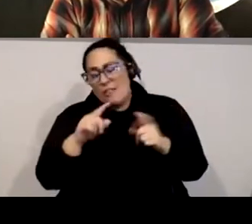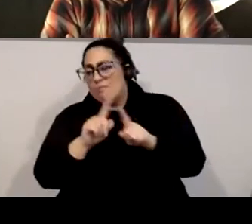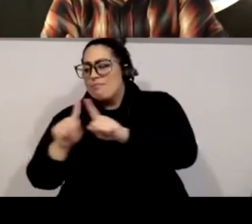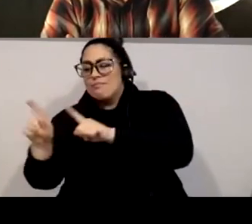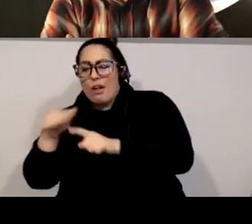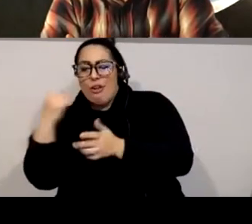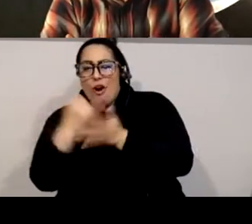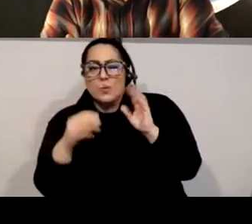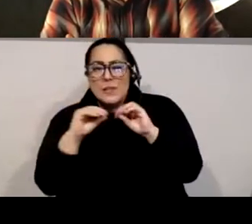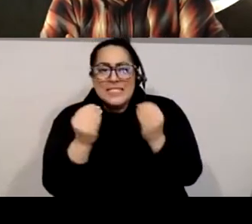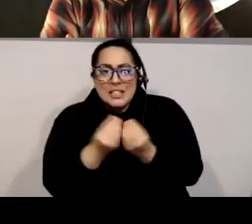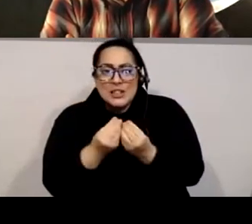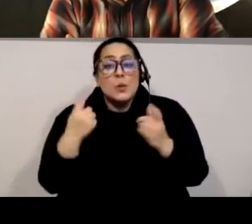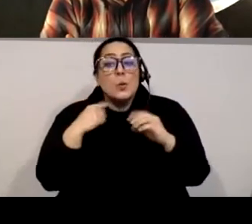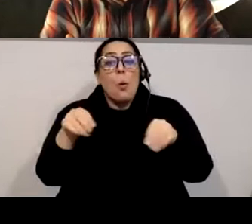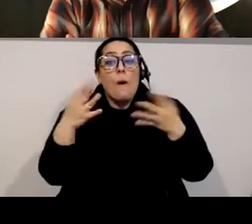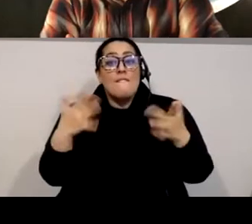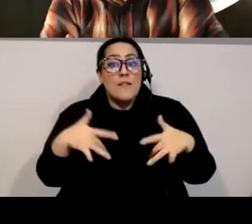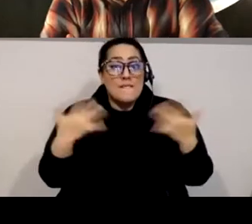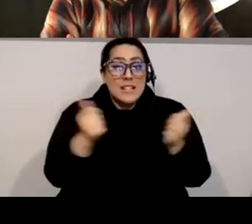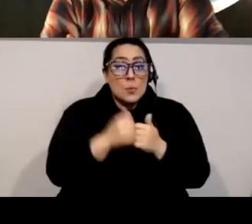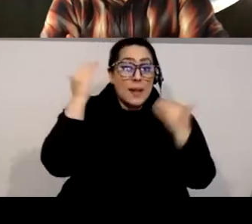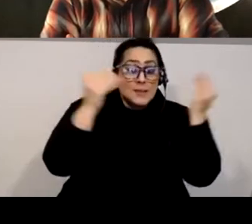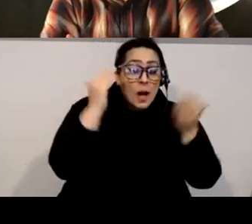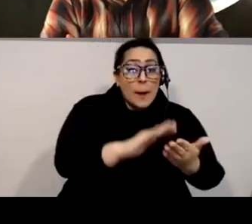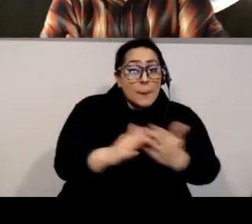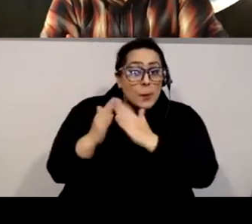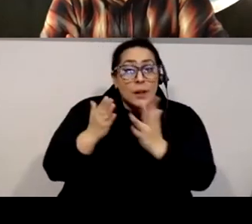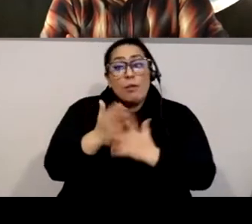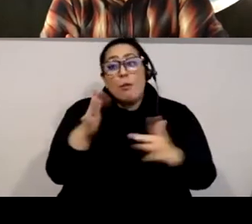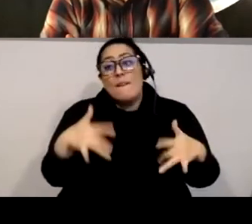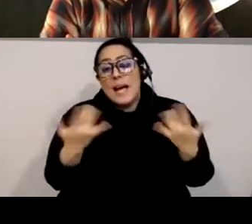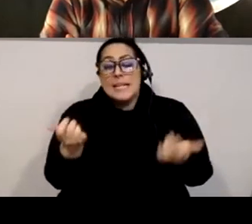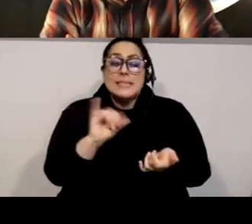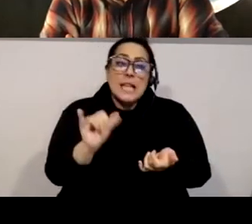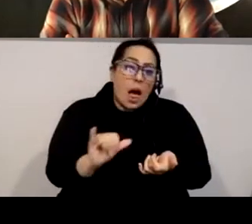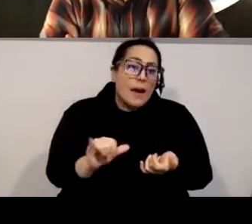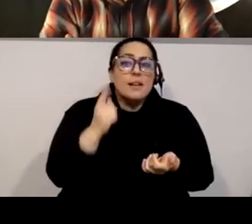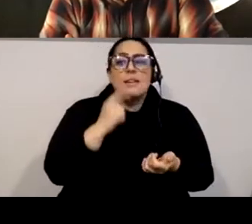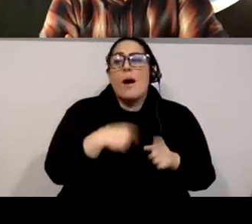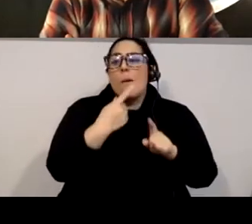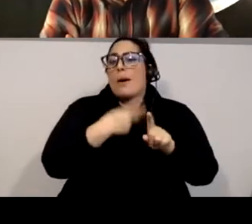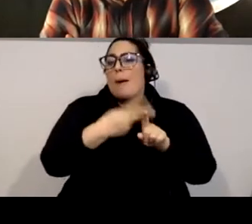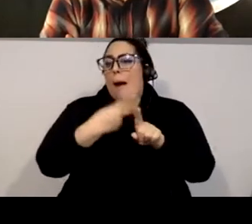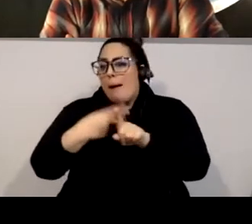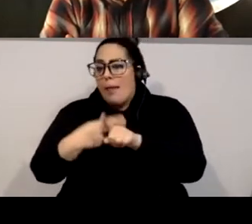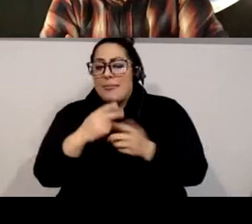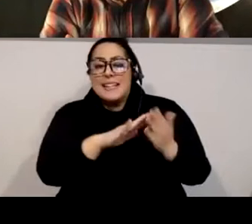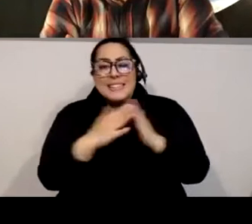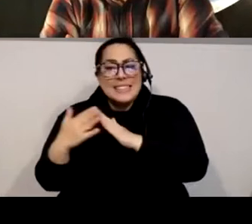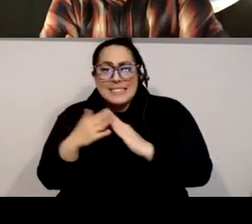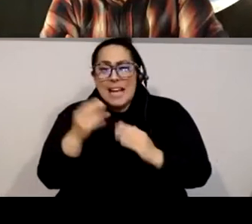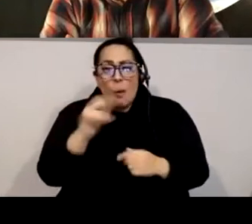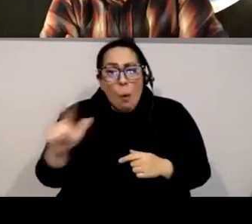We offer events that build community through events such as our bi-monthly town hall and monthly